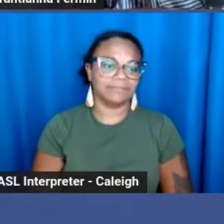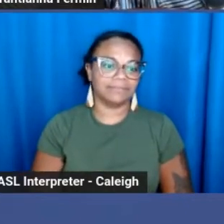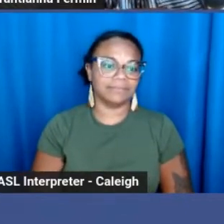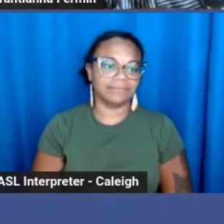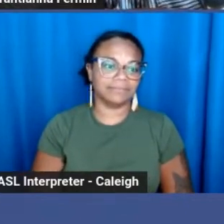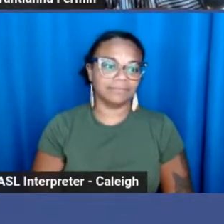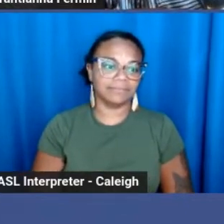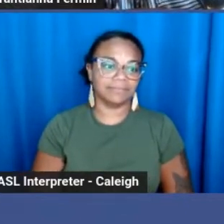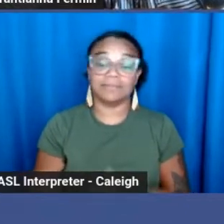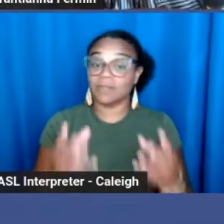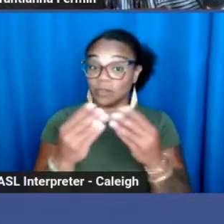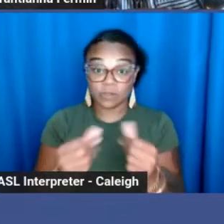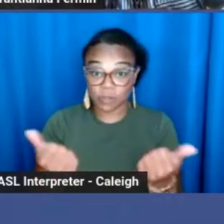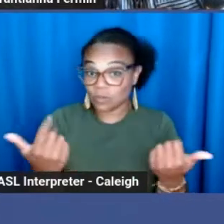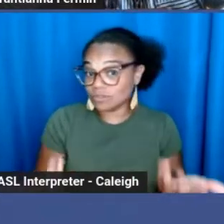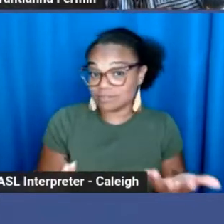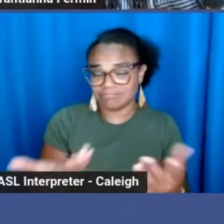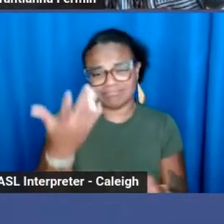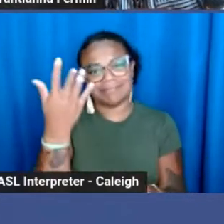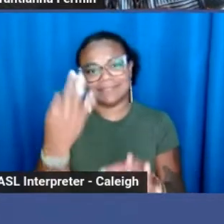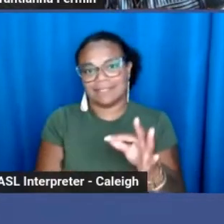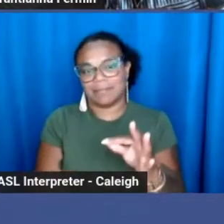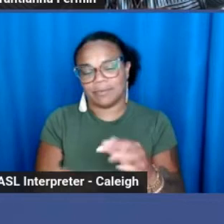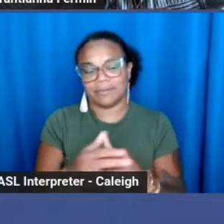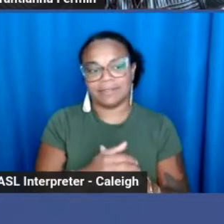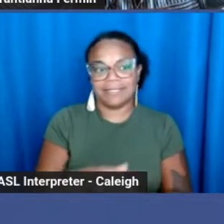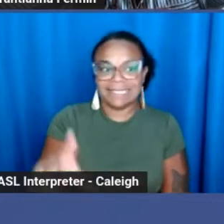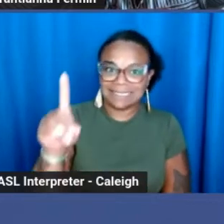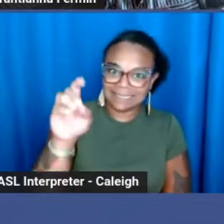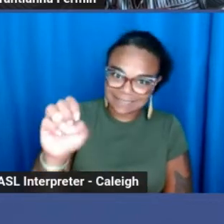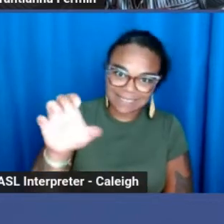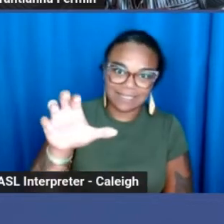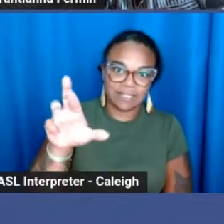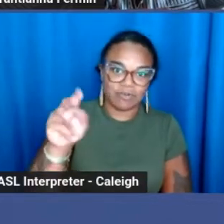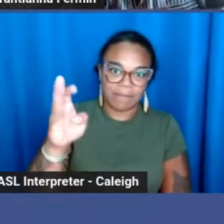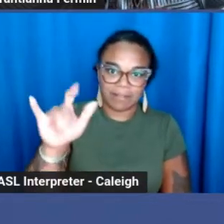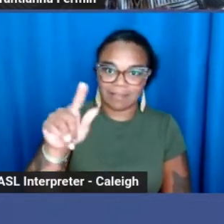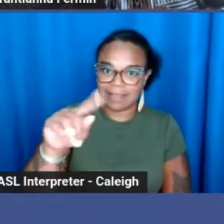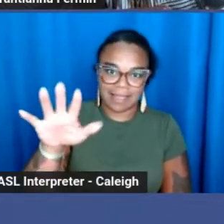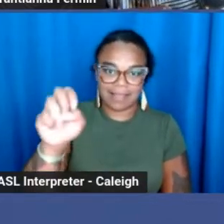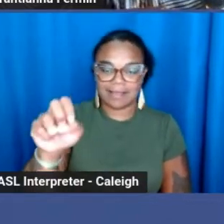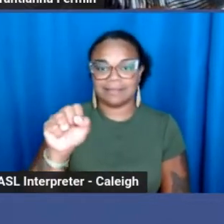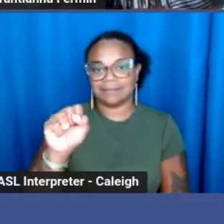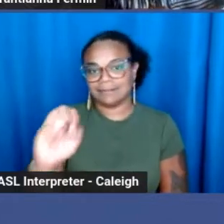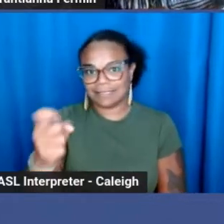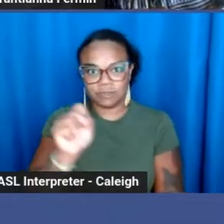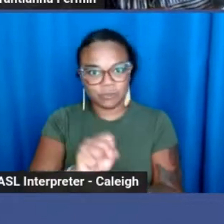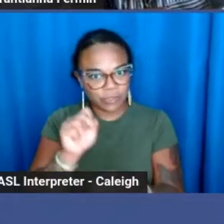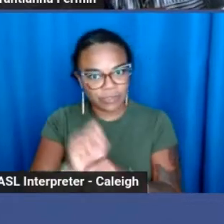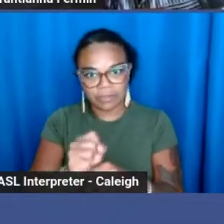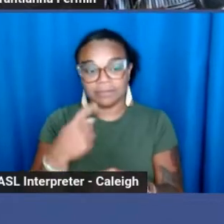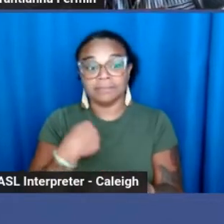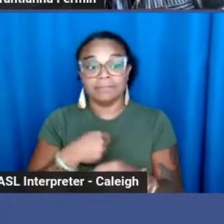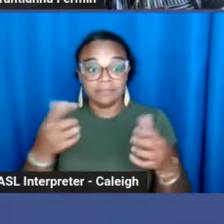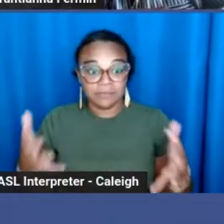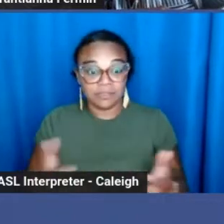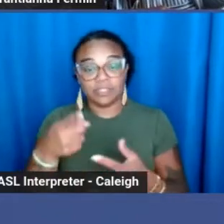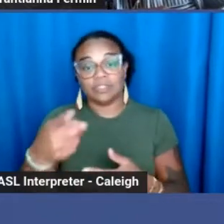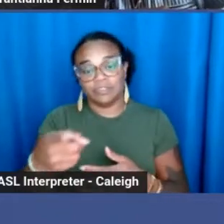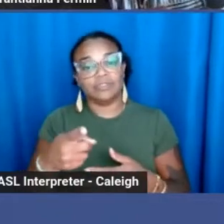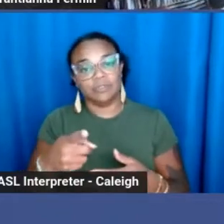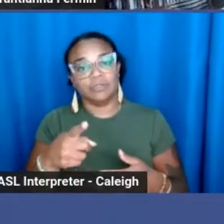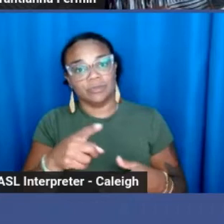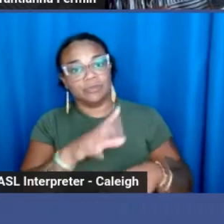The solution is simple, decriminalize sex work. We encourage you to call on Congress